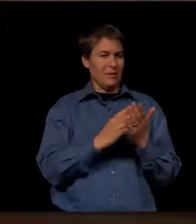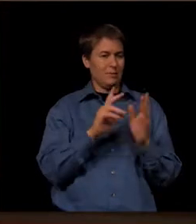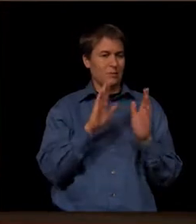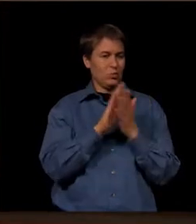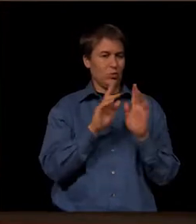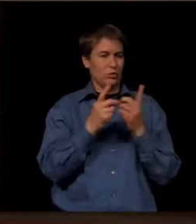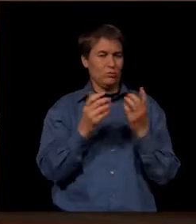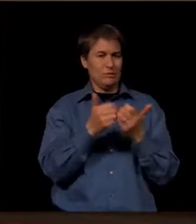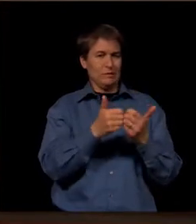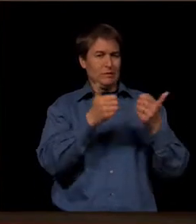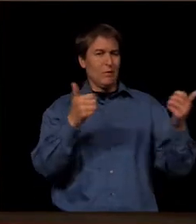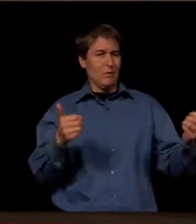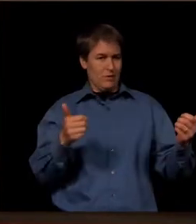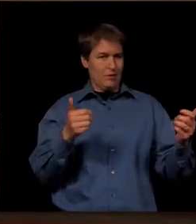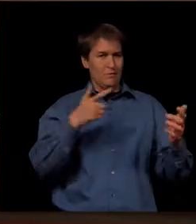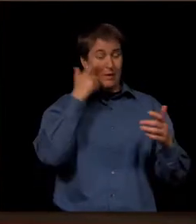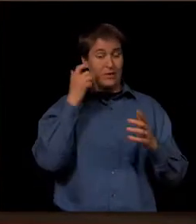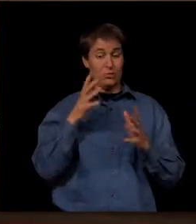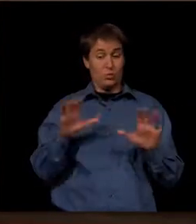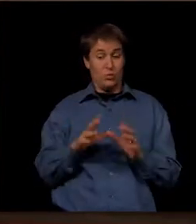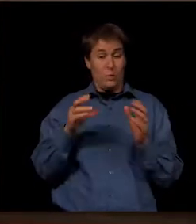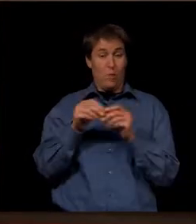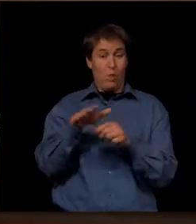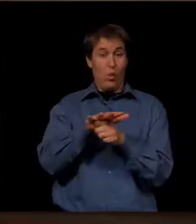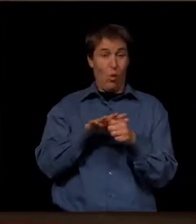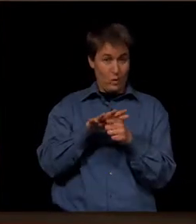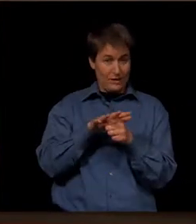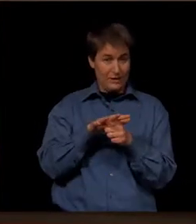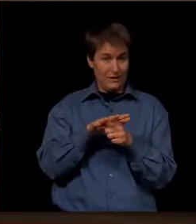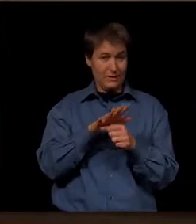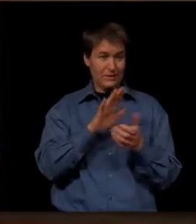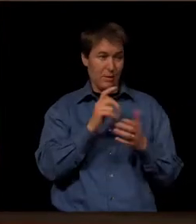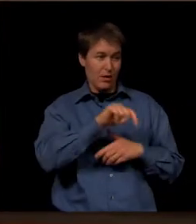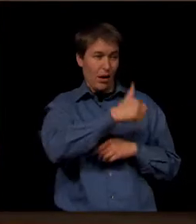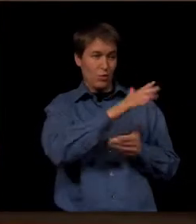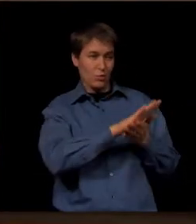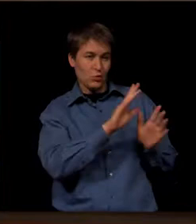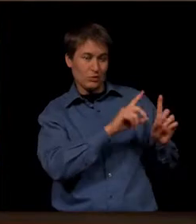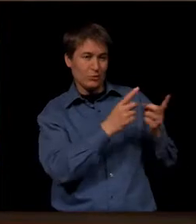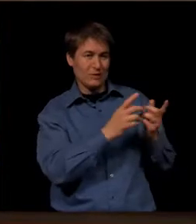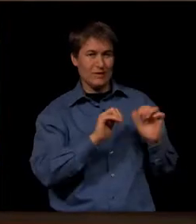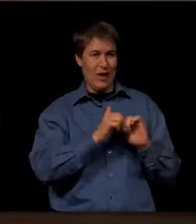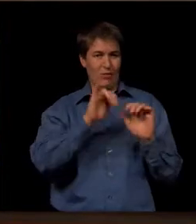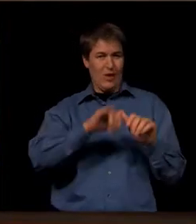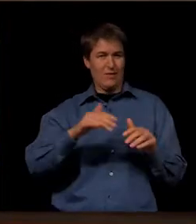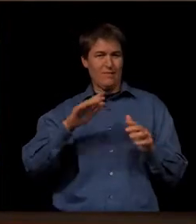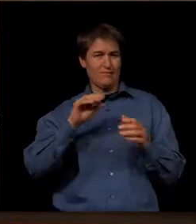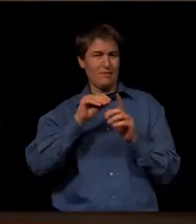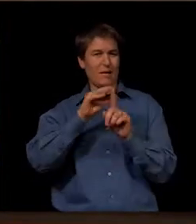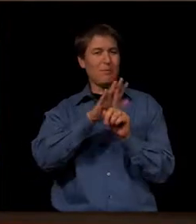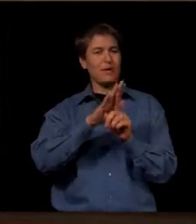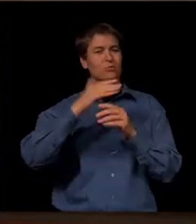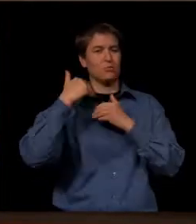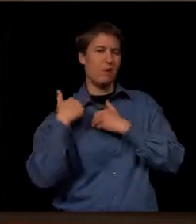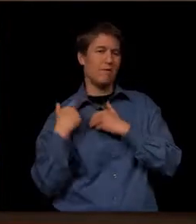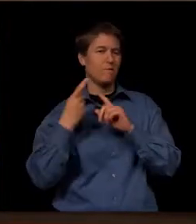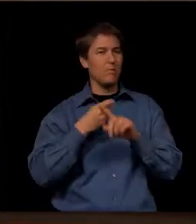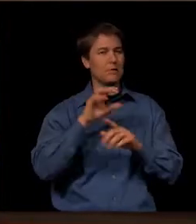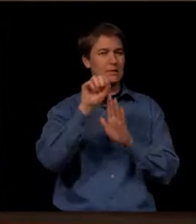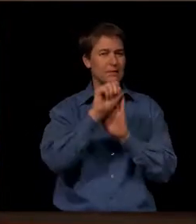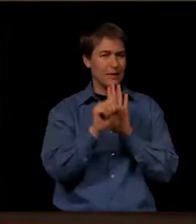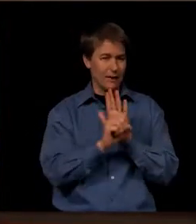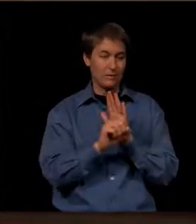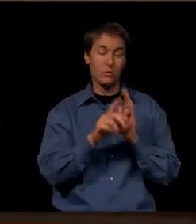by doing more locally and how that impacts the responsibility overall of the state. So again, that's got a real